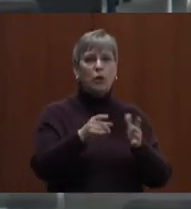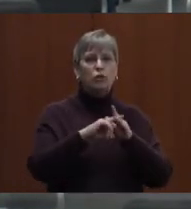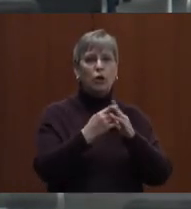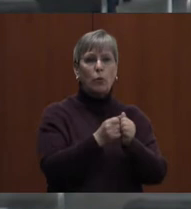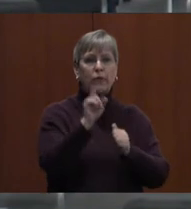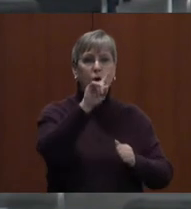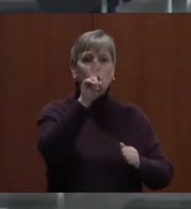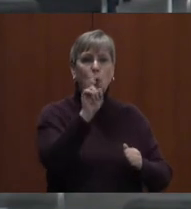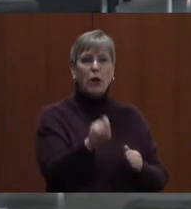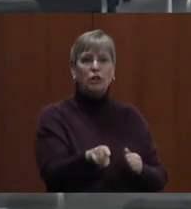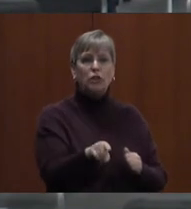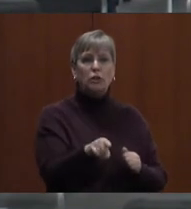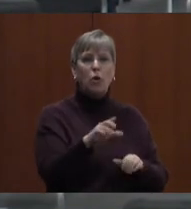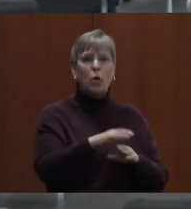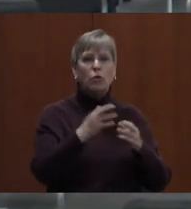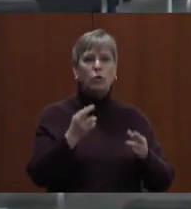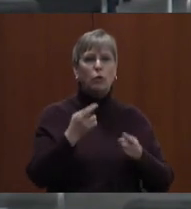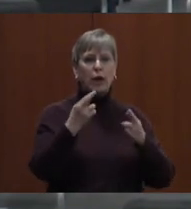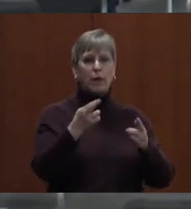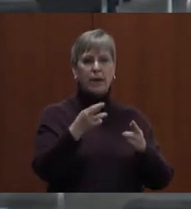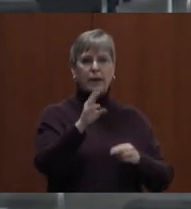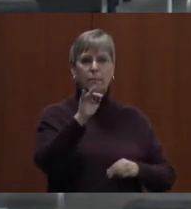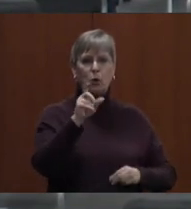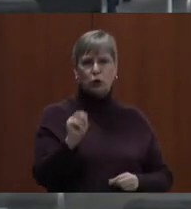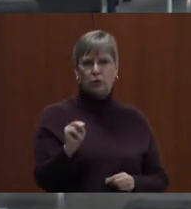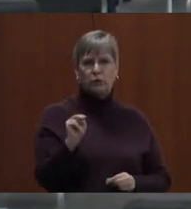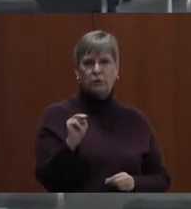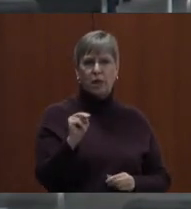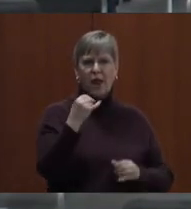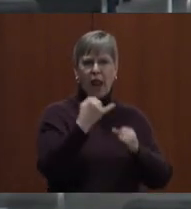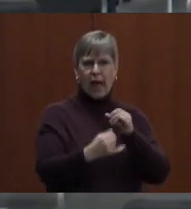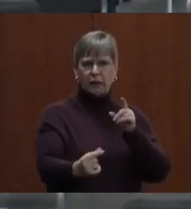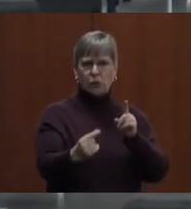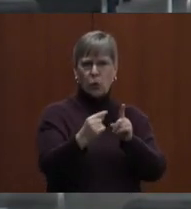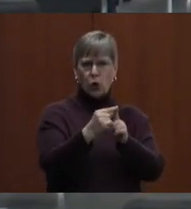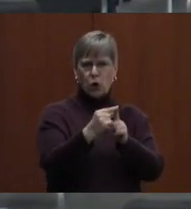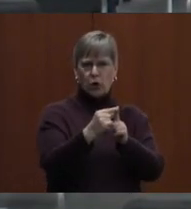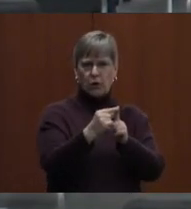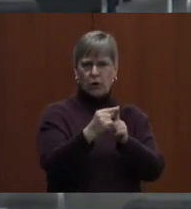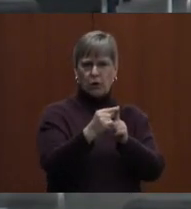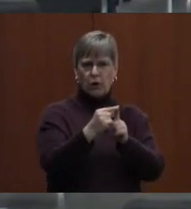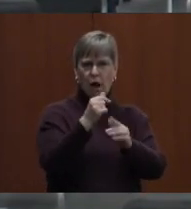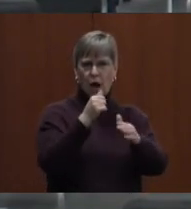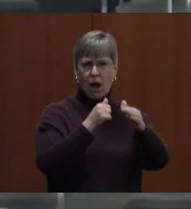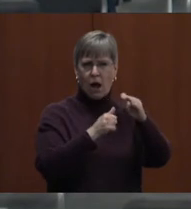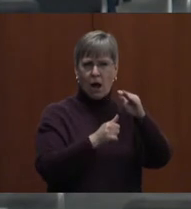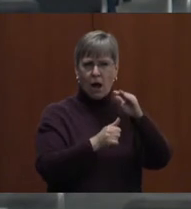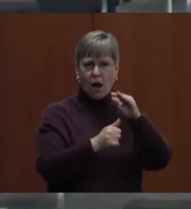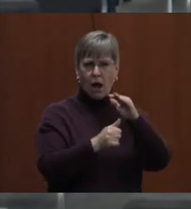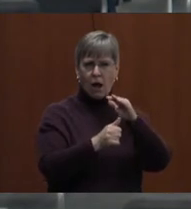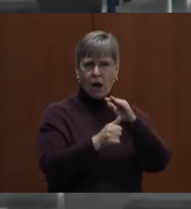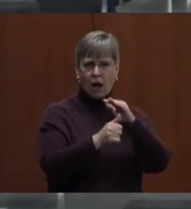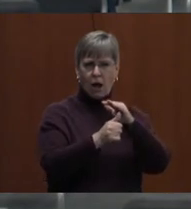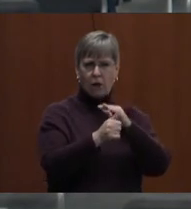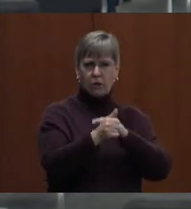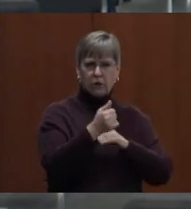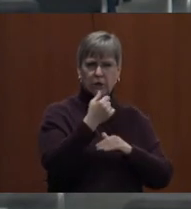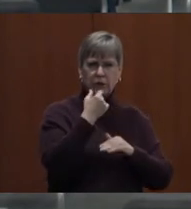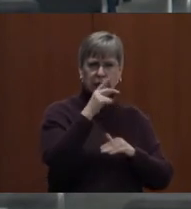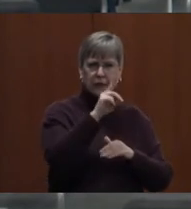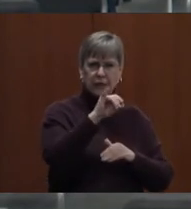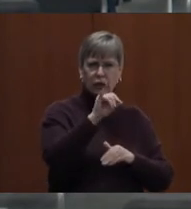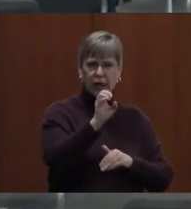question. On the recommended motion, the last word under, it's the exhibit DJ